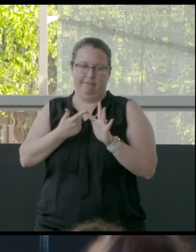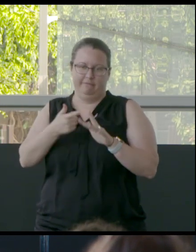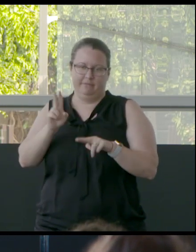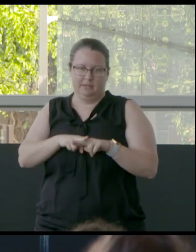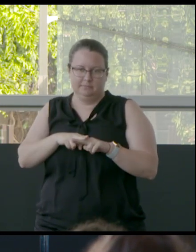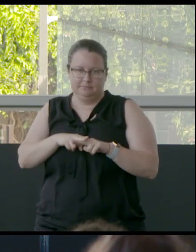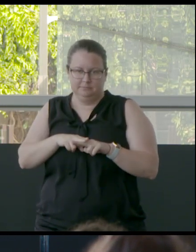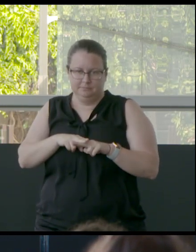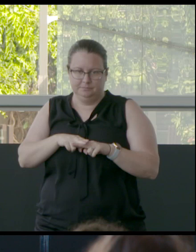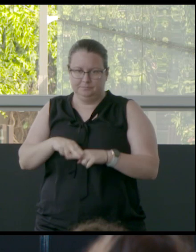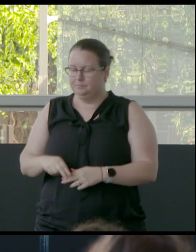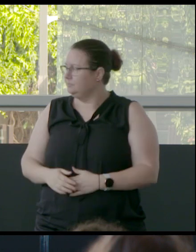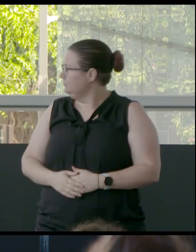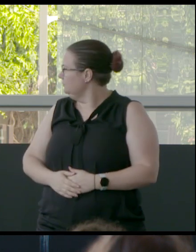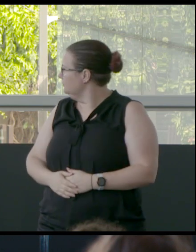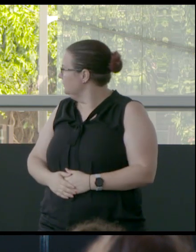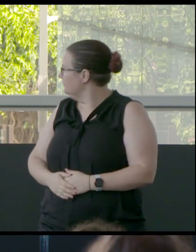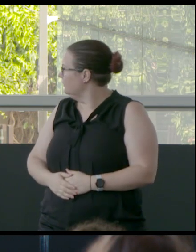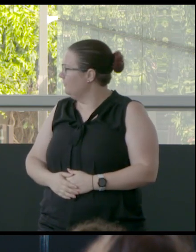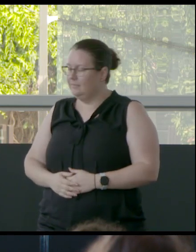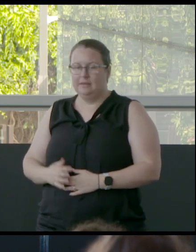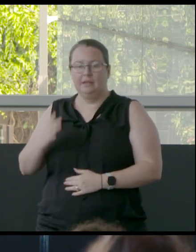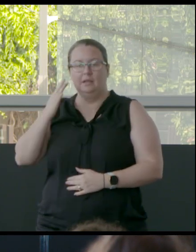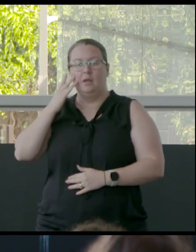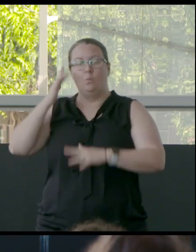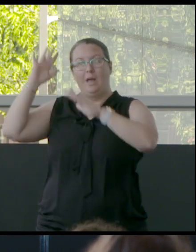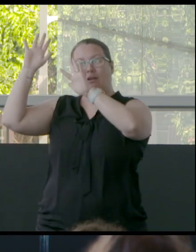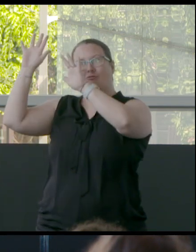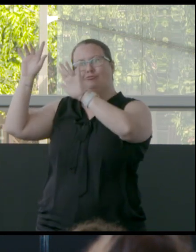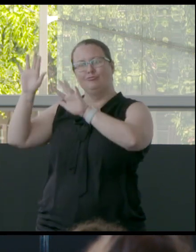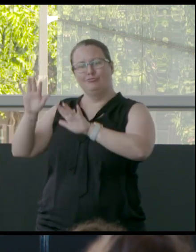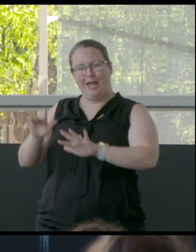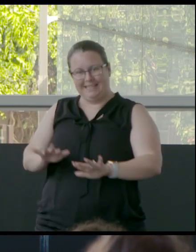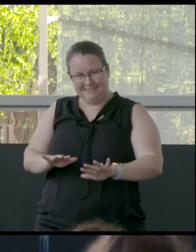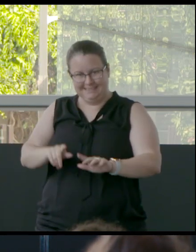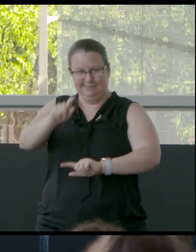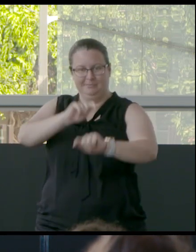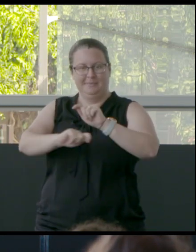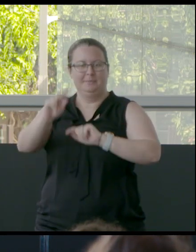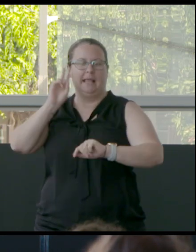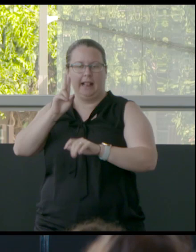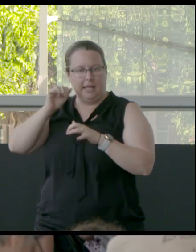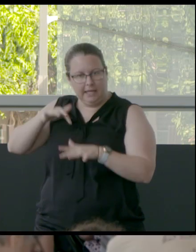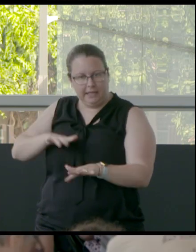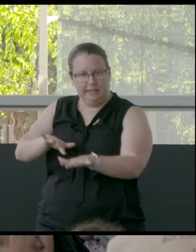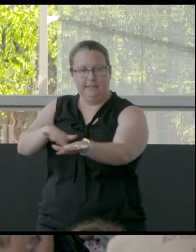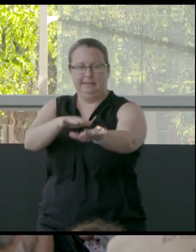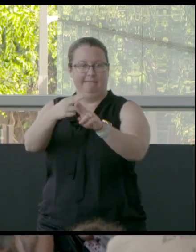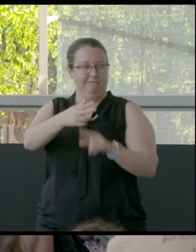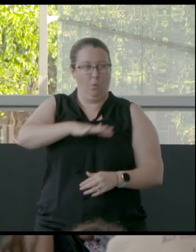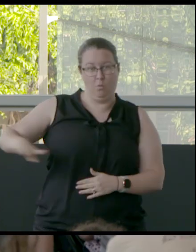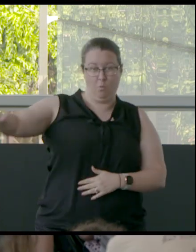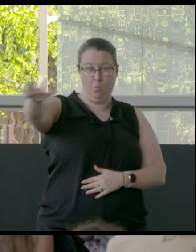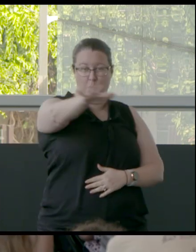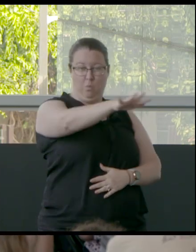know, and that when it rains, that Kinyinyarra can clean the water for everybody.